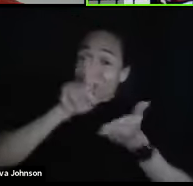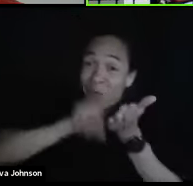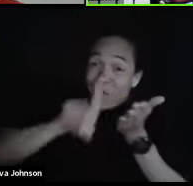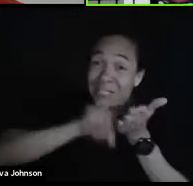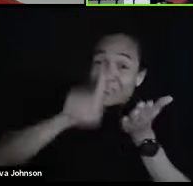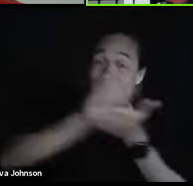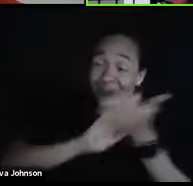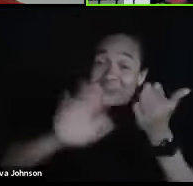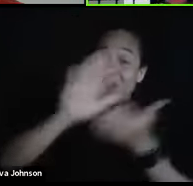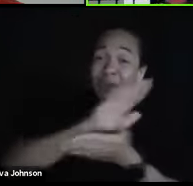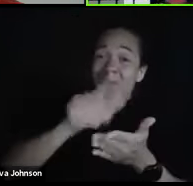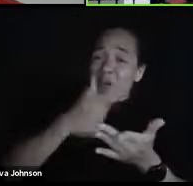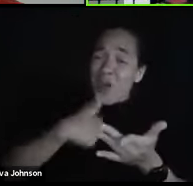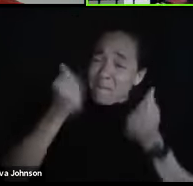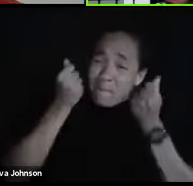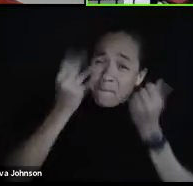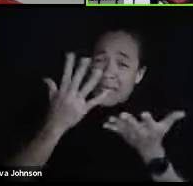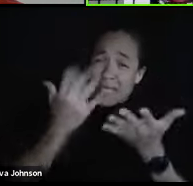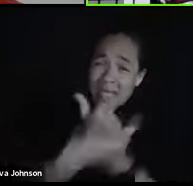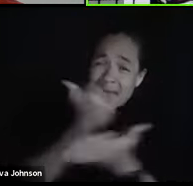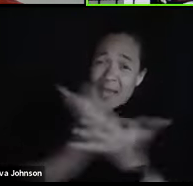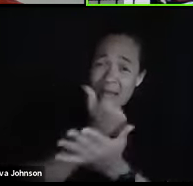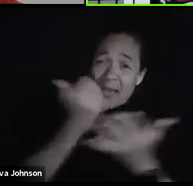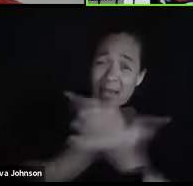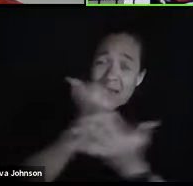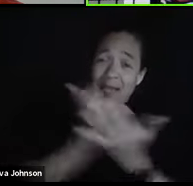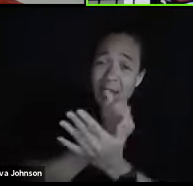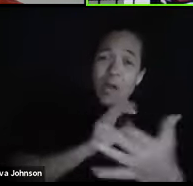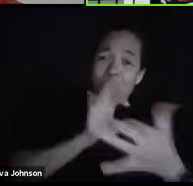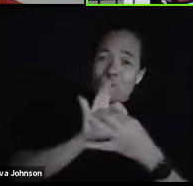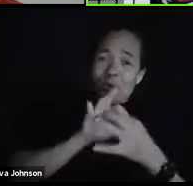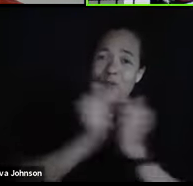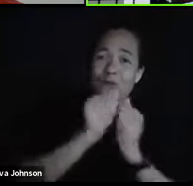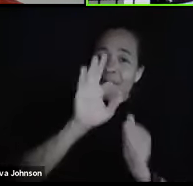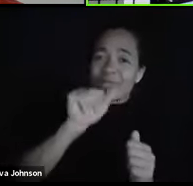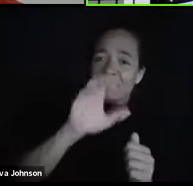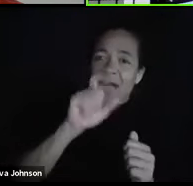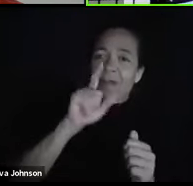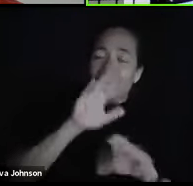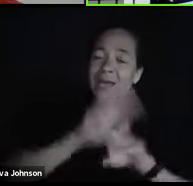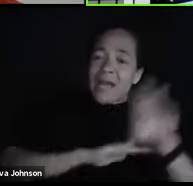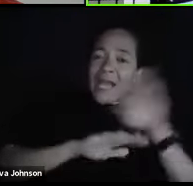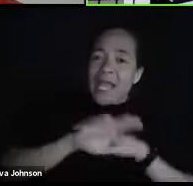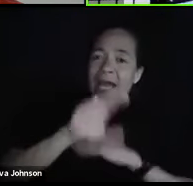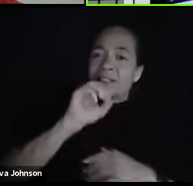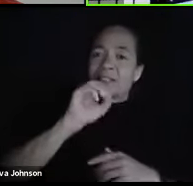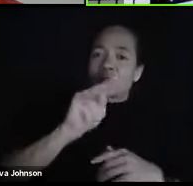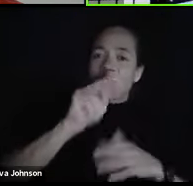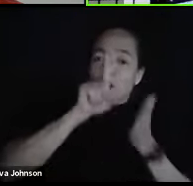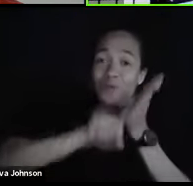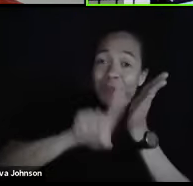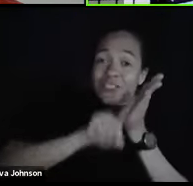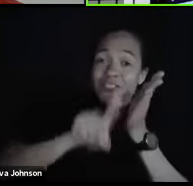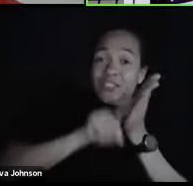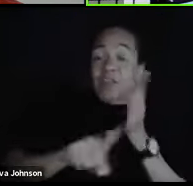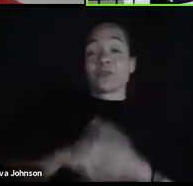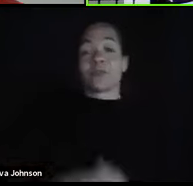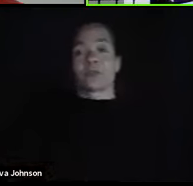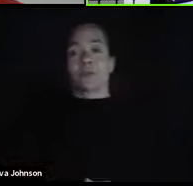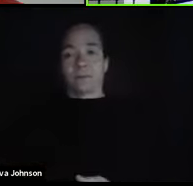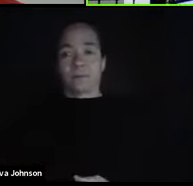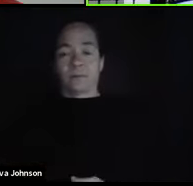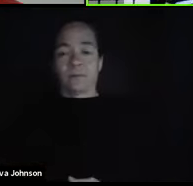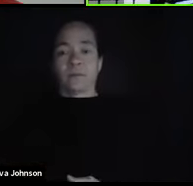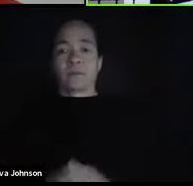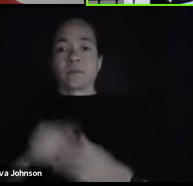doing hands on research. So you can become one of those students who also as an